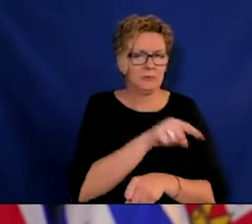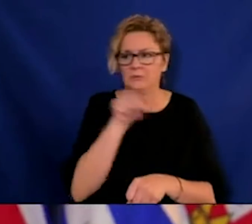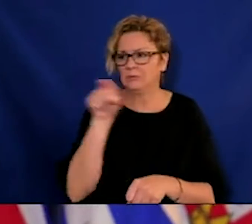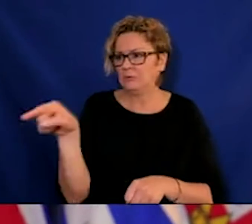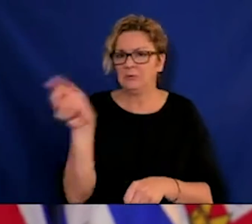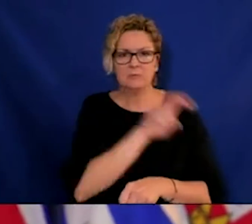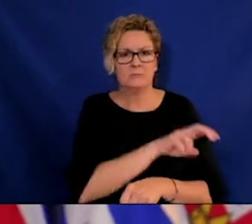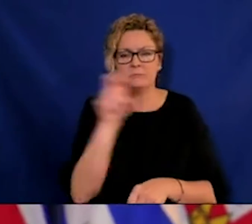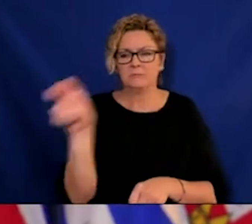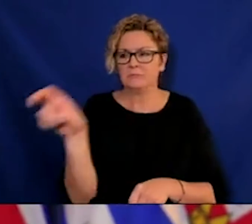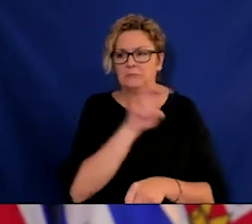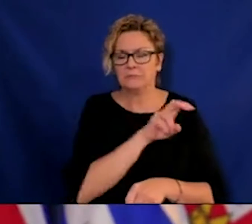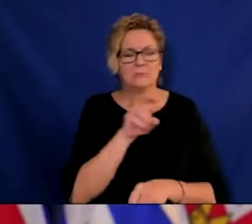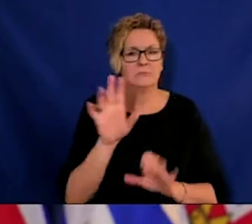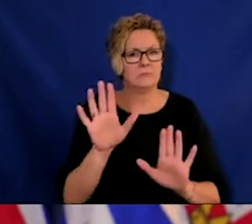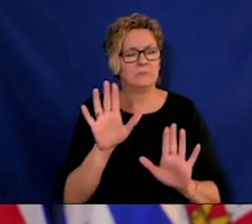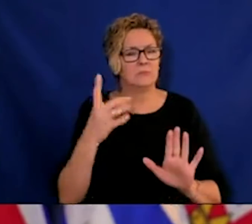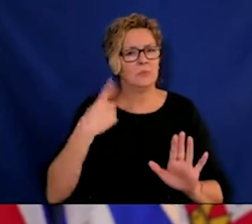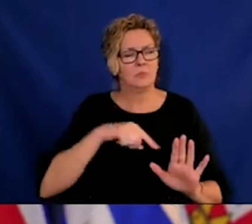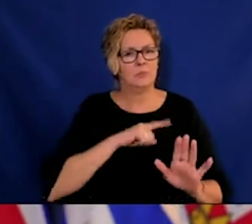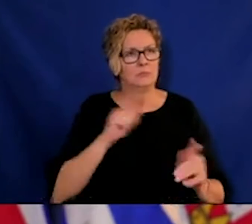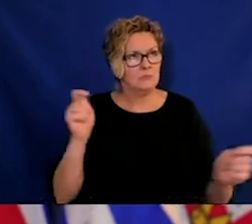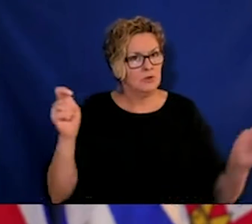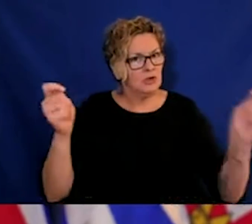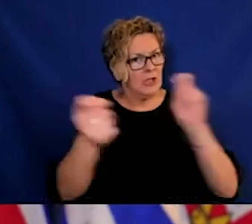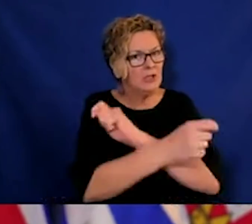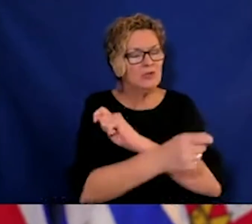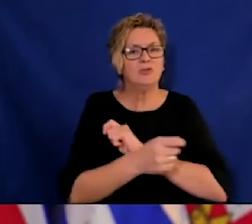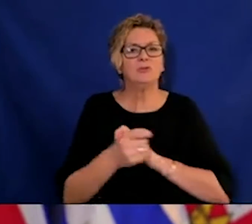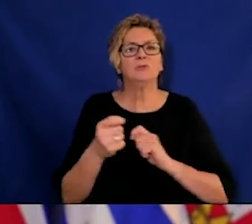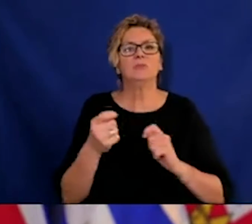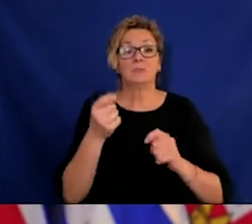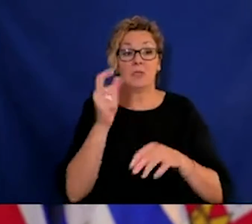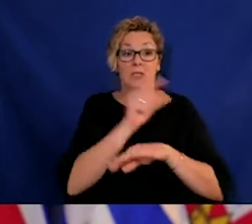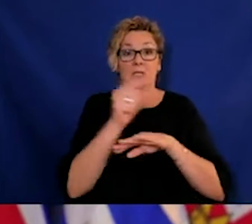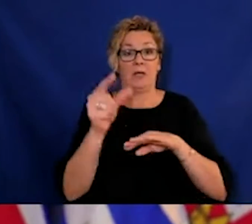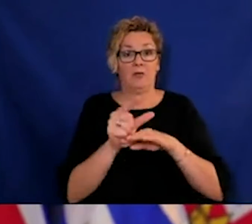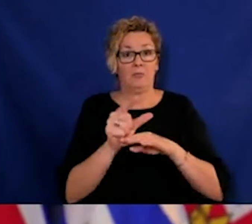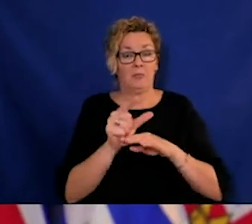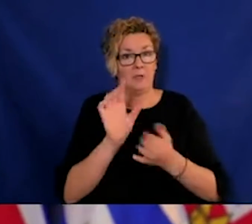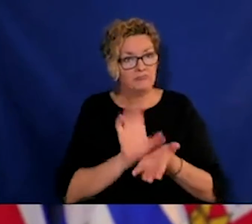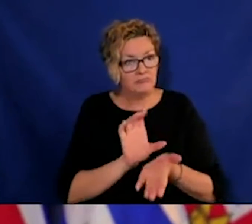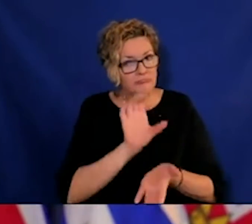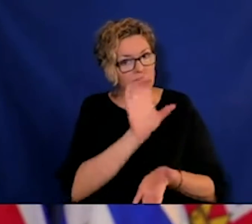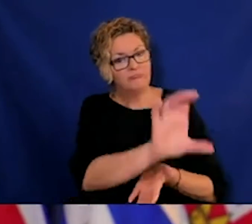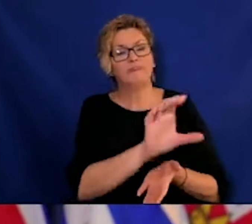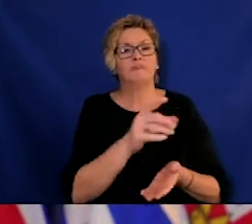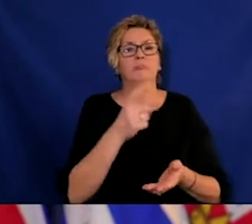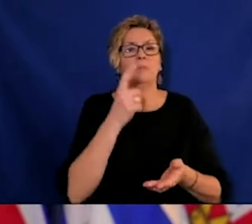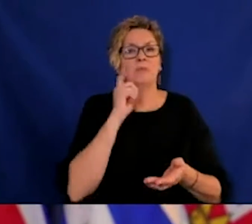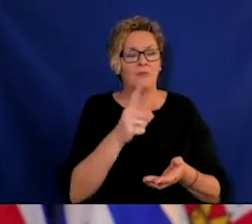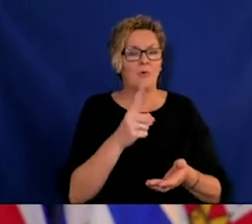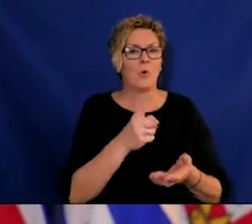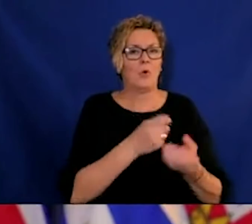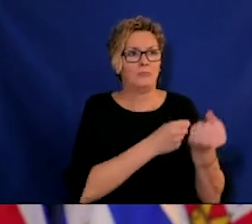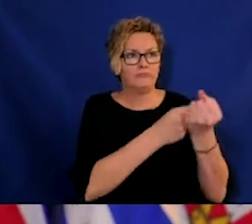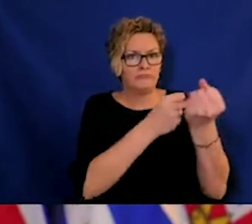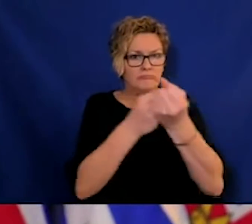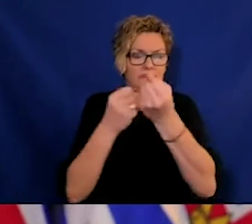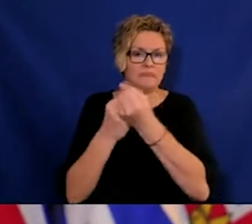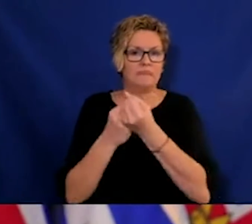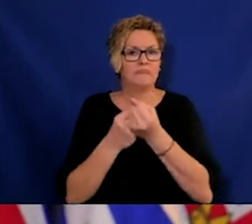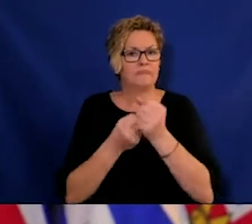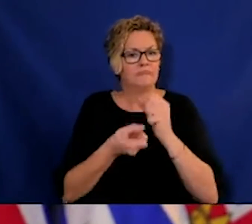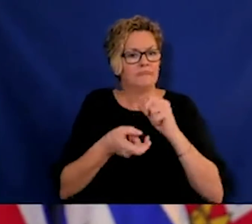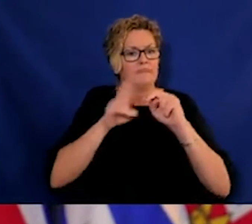the very significant investment and the sheer number of people, and think it was 8,800 who directly moved, including